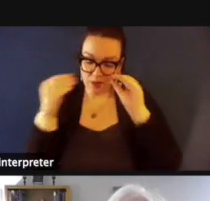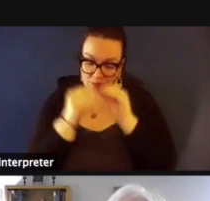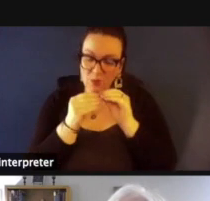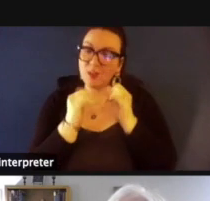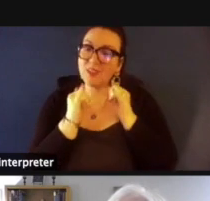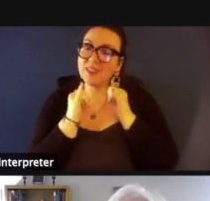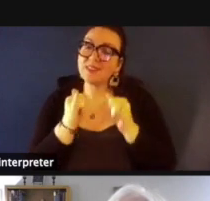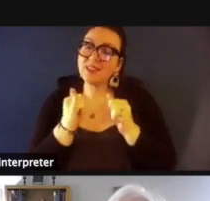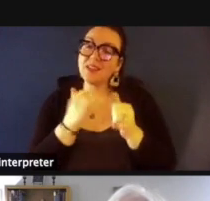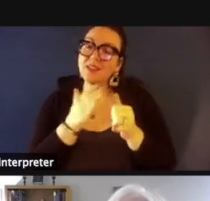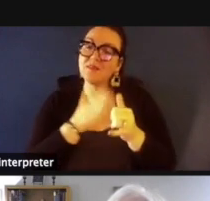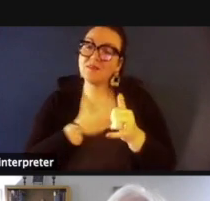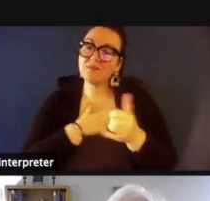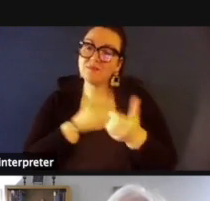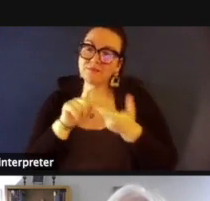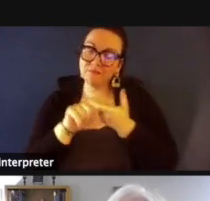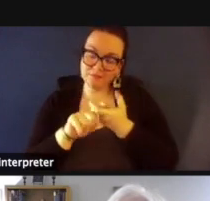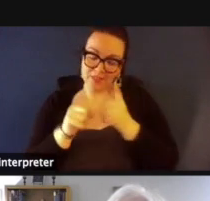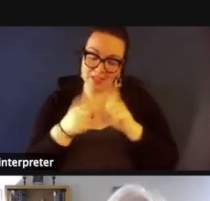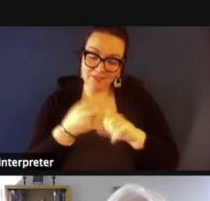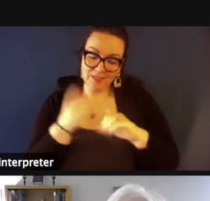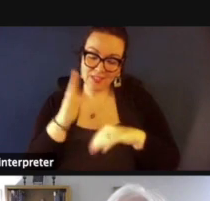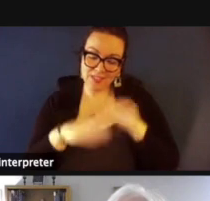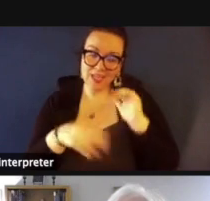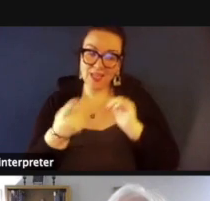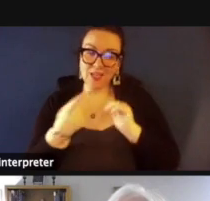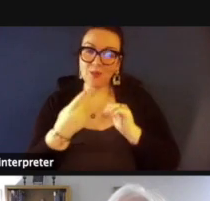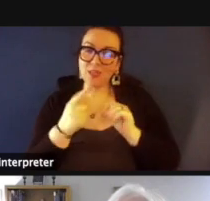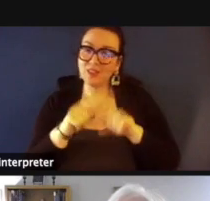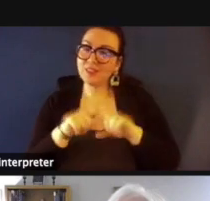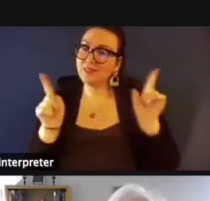friends than we are unalike